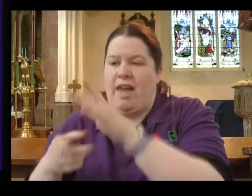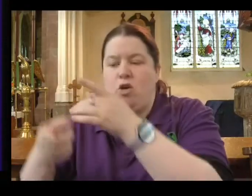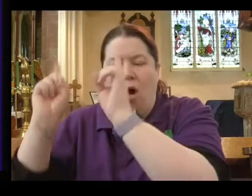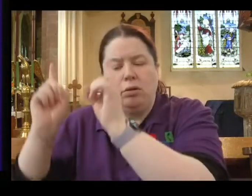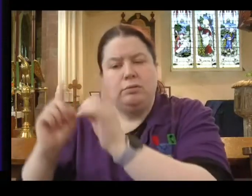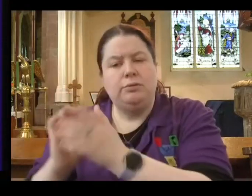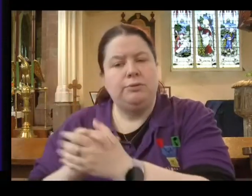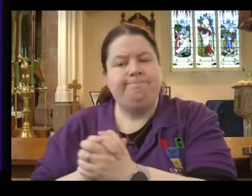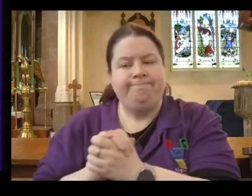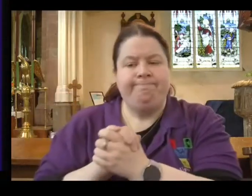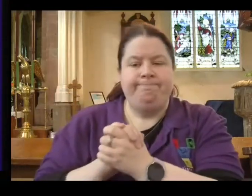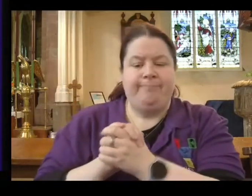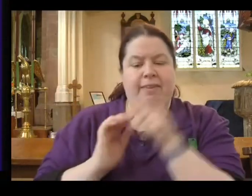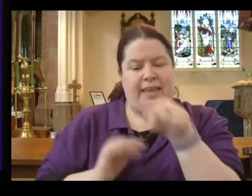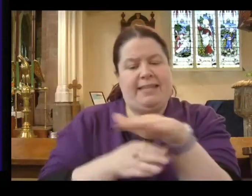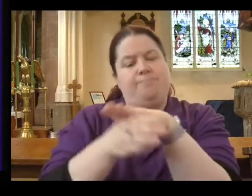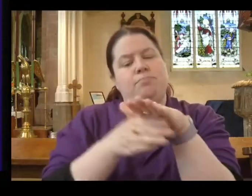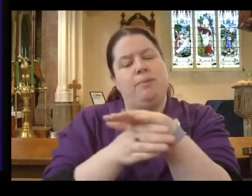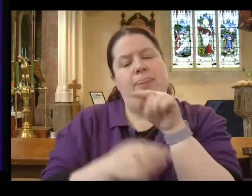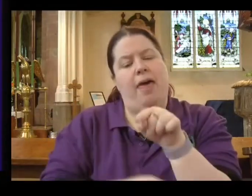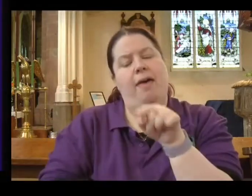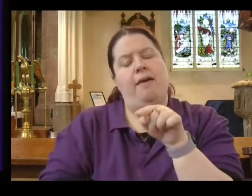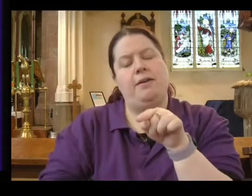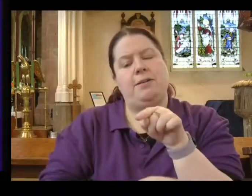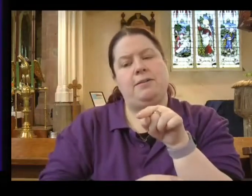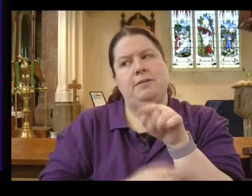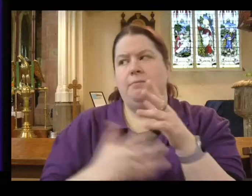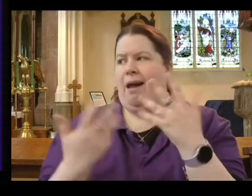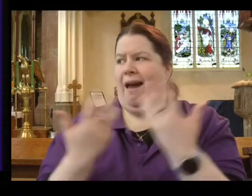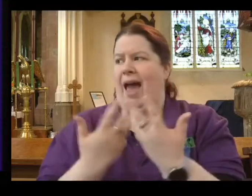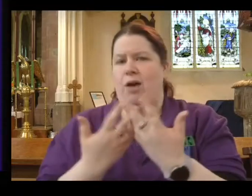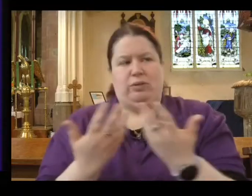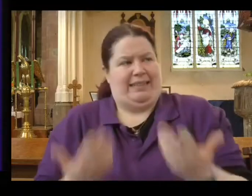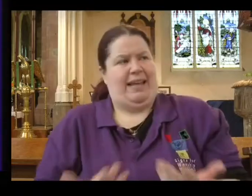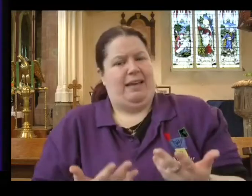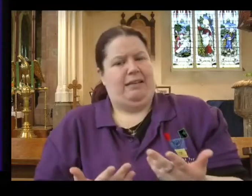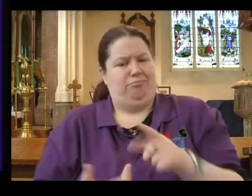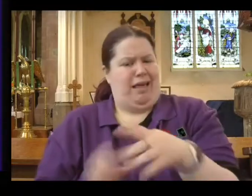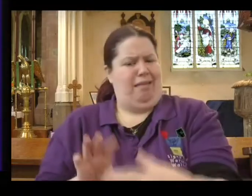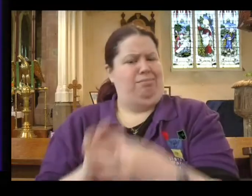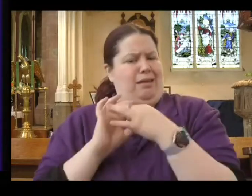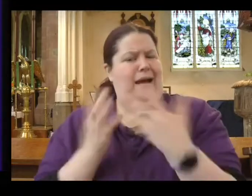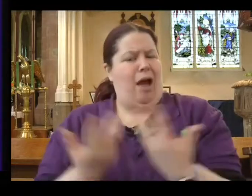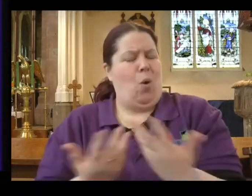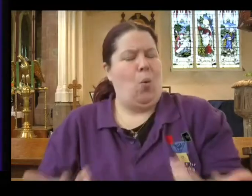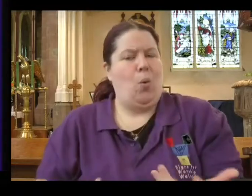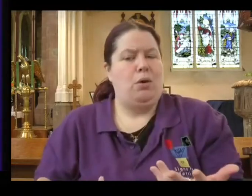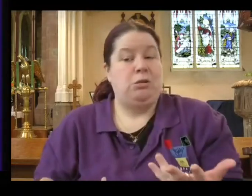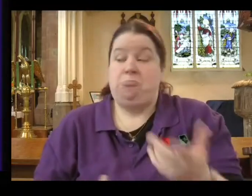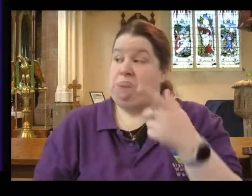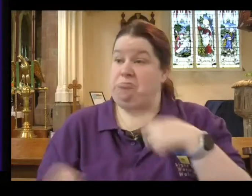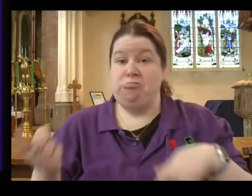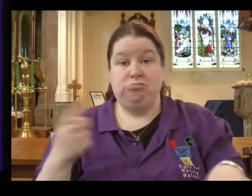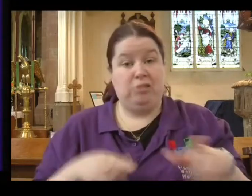So that's the situation in Thyatira. But how does that apply to us in today's world? I wonder, are we sometimes